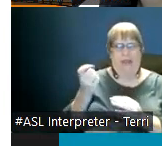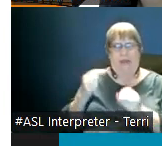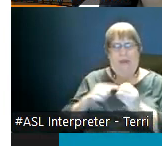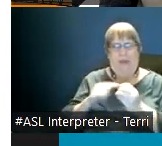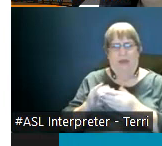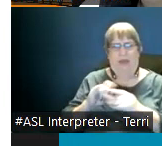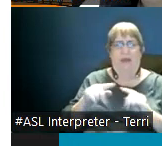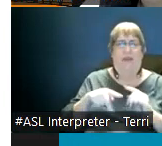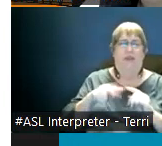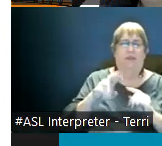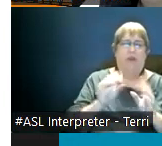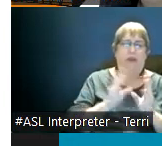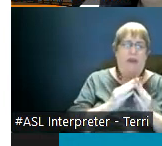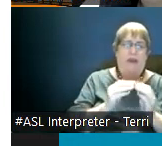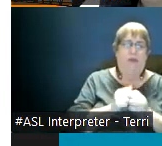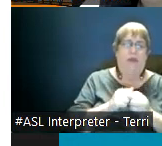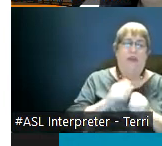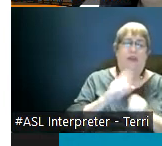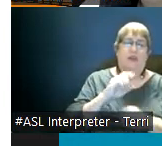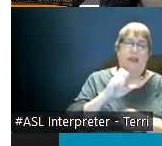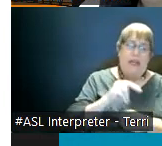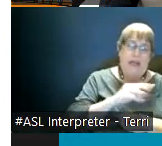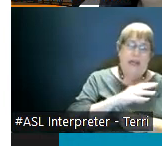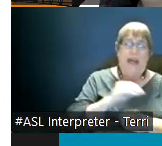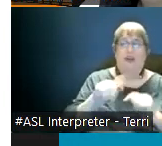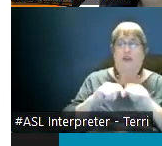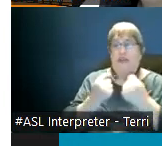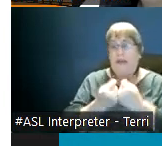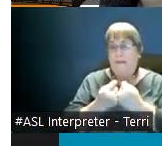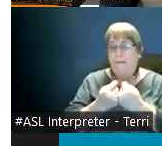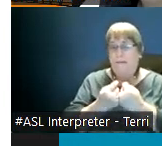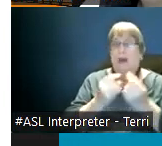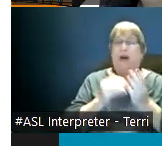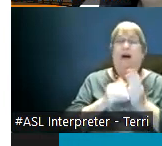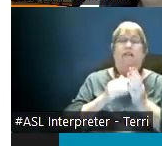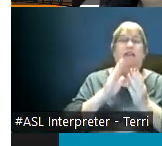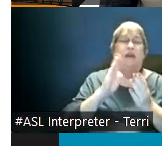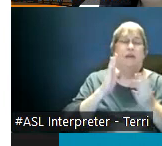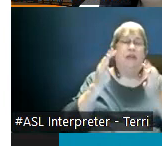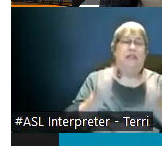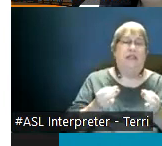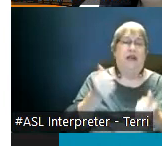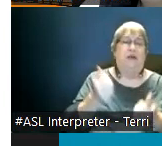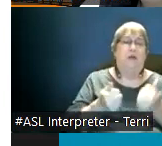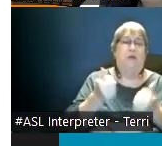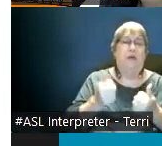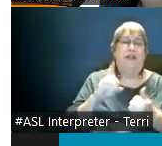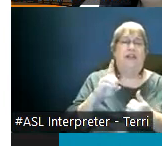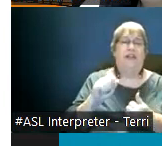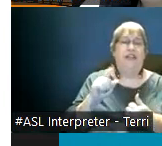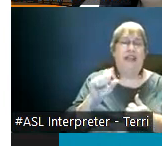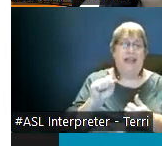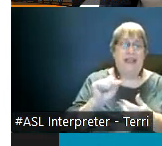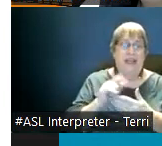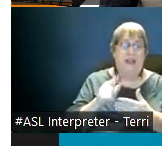your your dean and your team um they typically establish the dates that you want to have to be